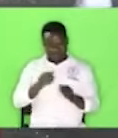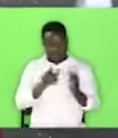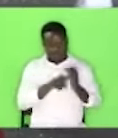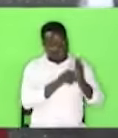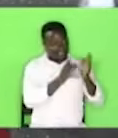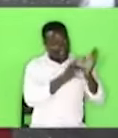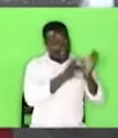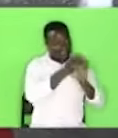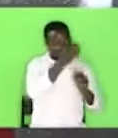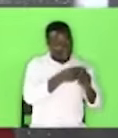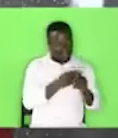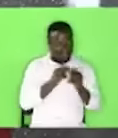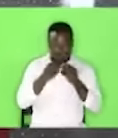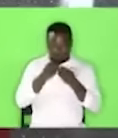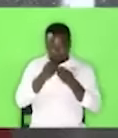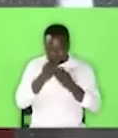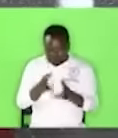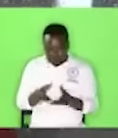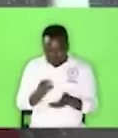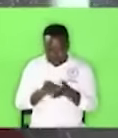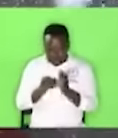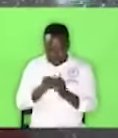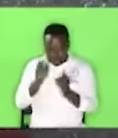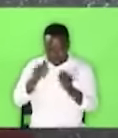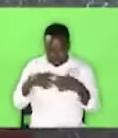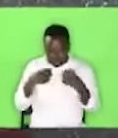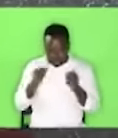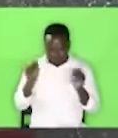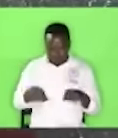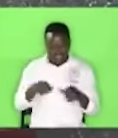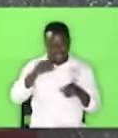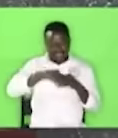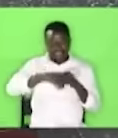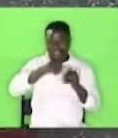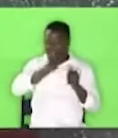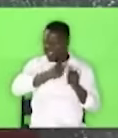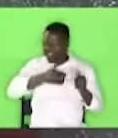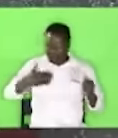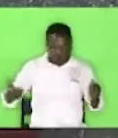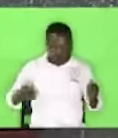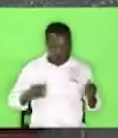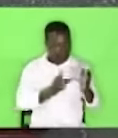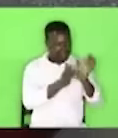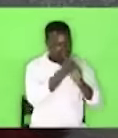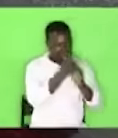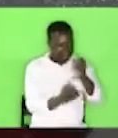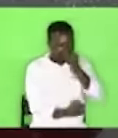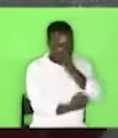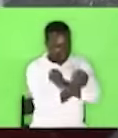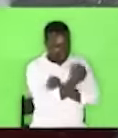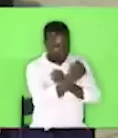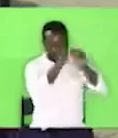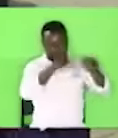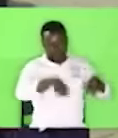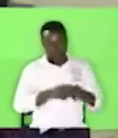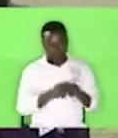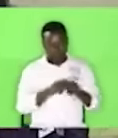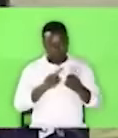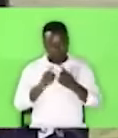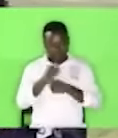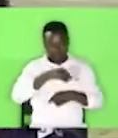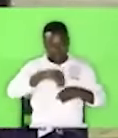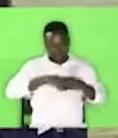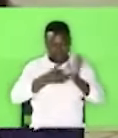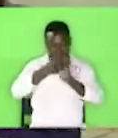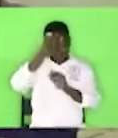faith he must have the supremacy in everything he must have the supremacy today in the name of